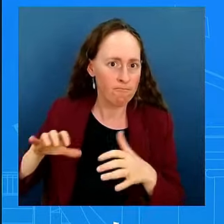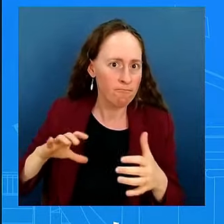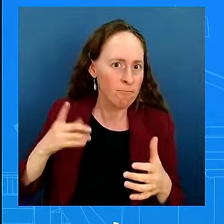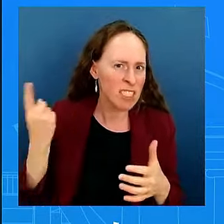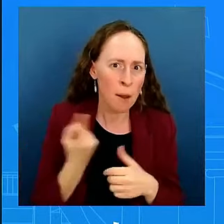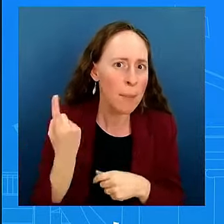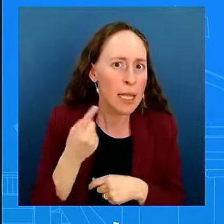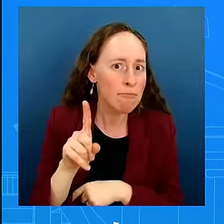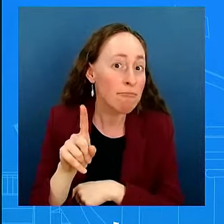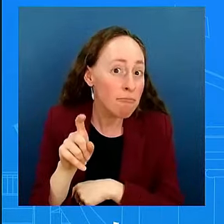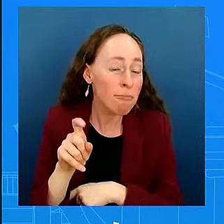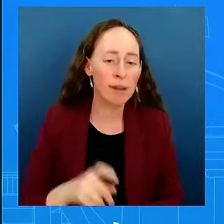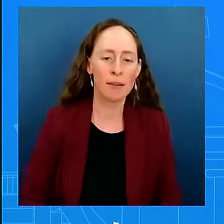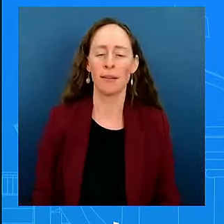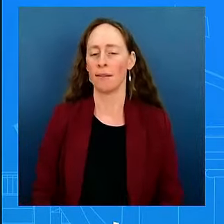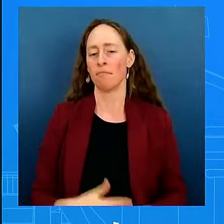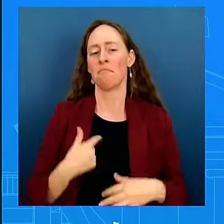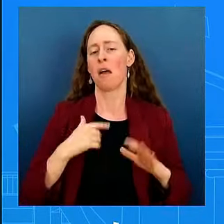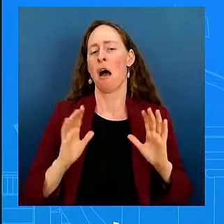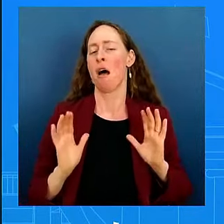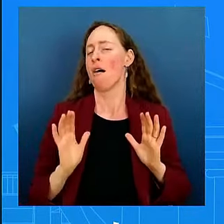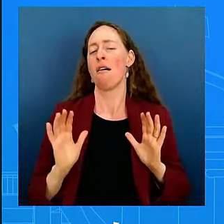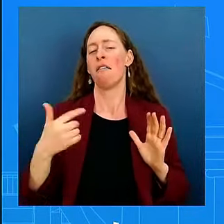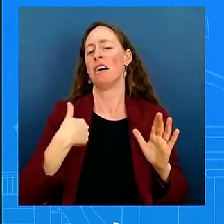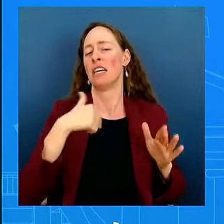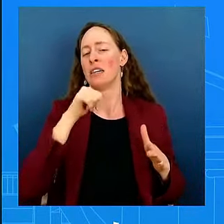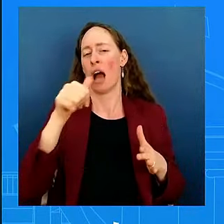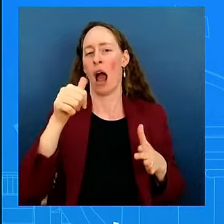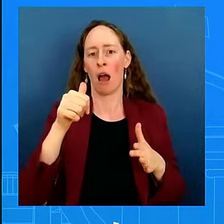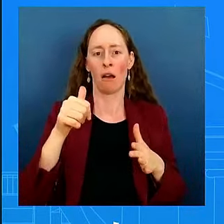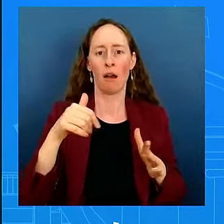We wanted to send a clear message, and we did.